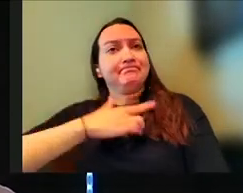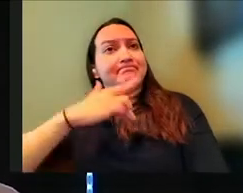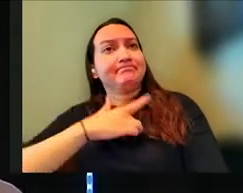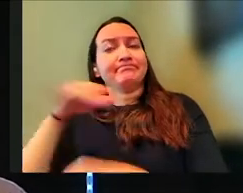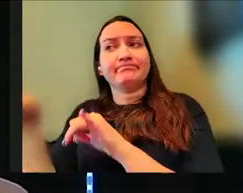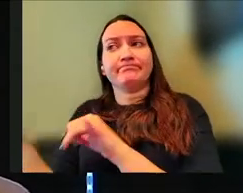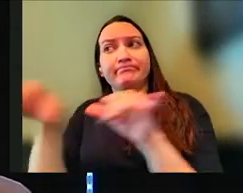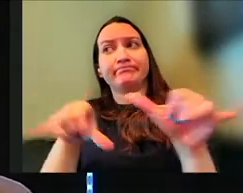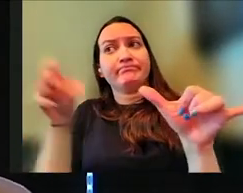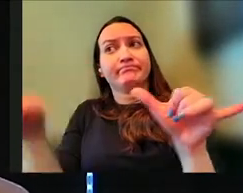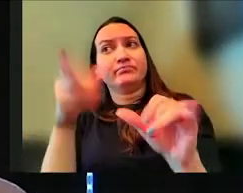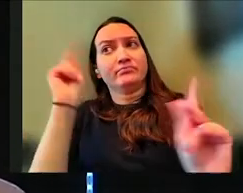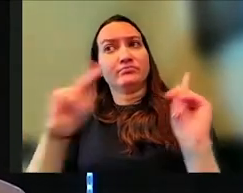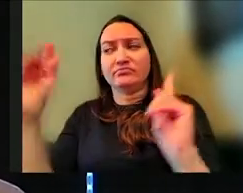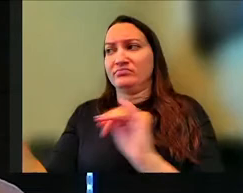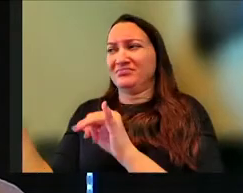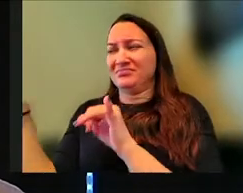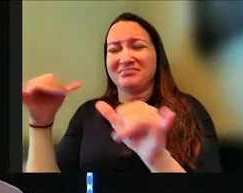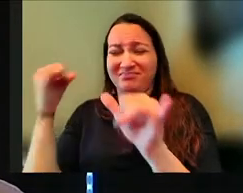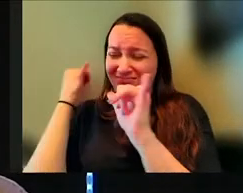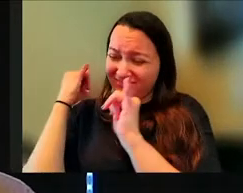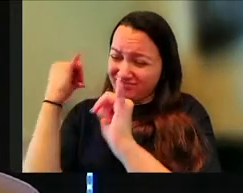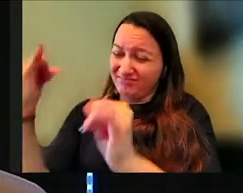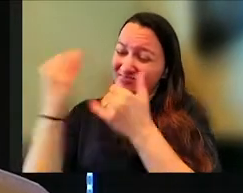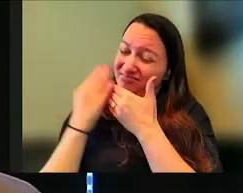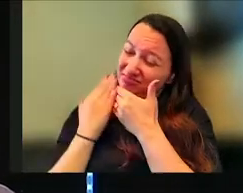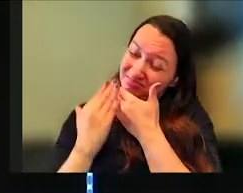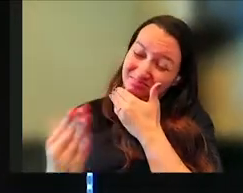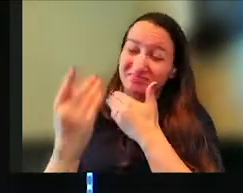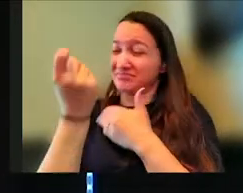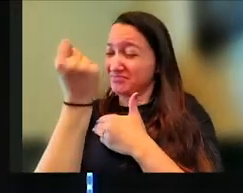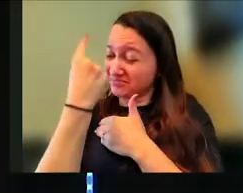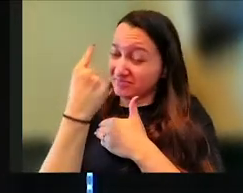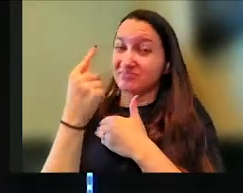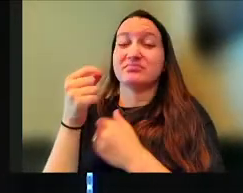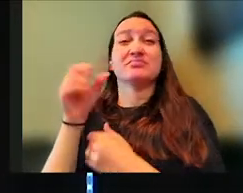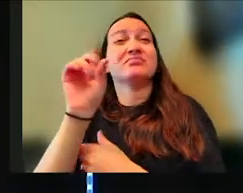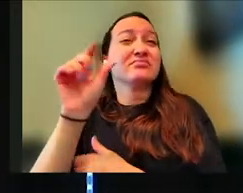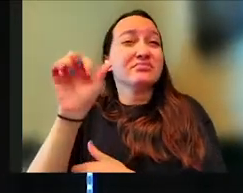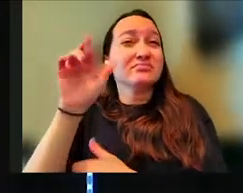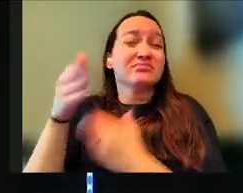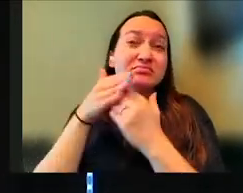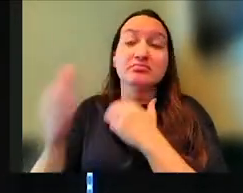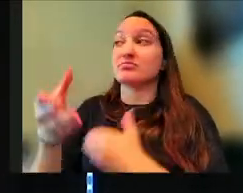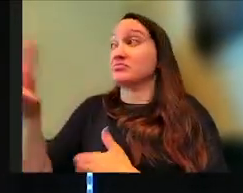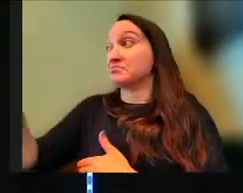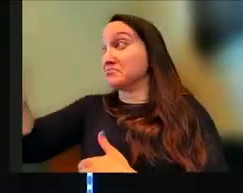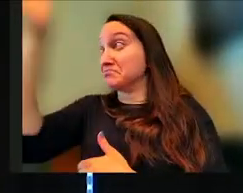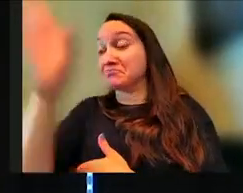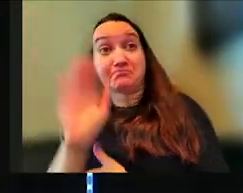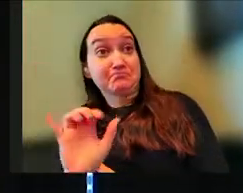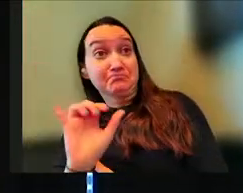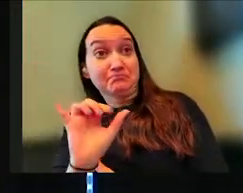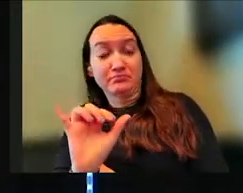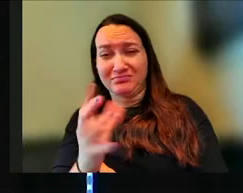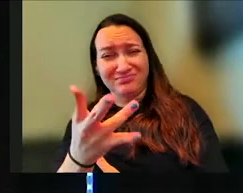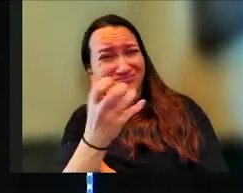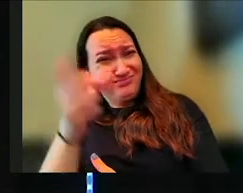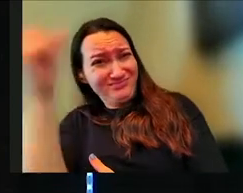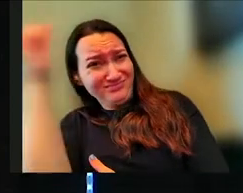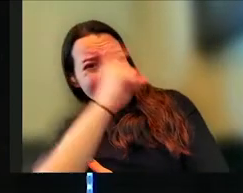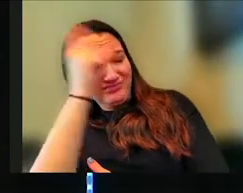one else has ever had or will have or ever will have, right? So God comes in. He's like, you want wisdom?